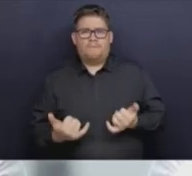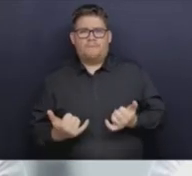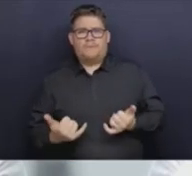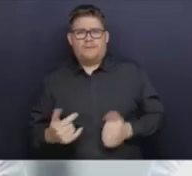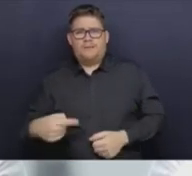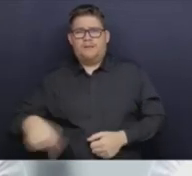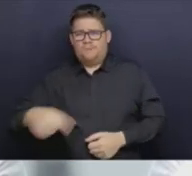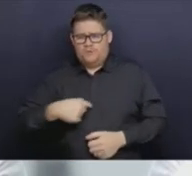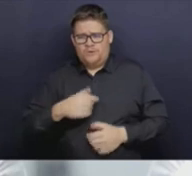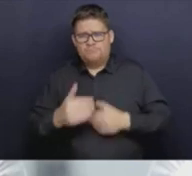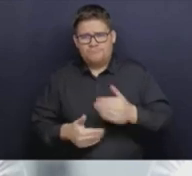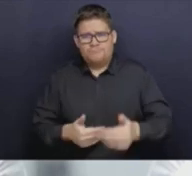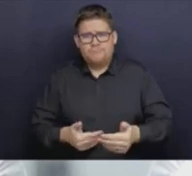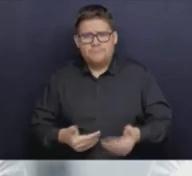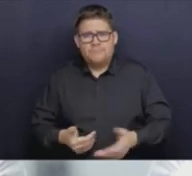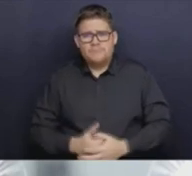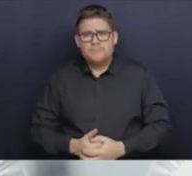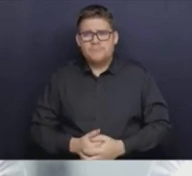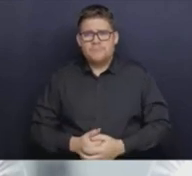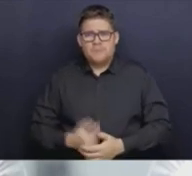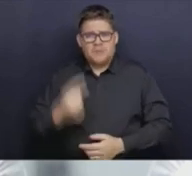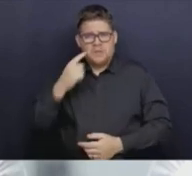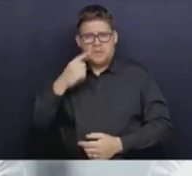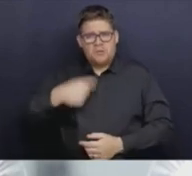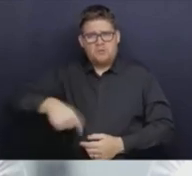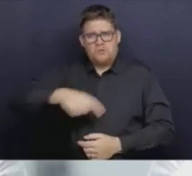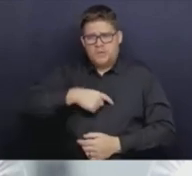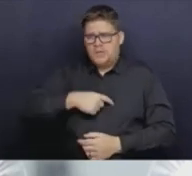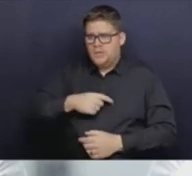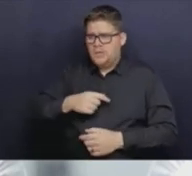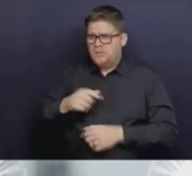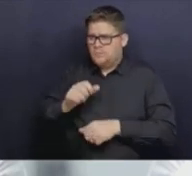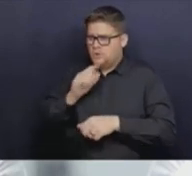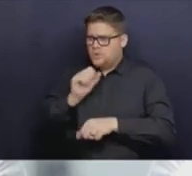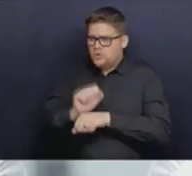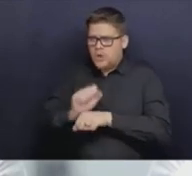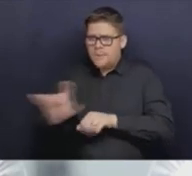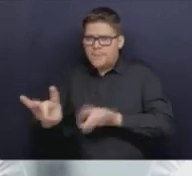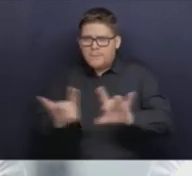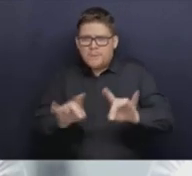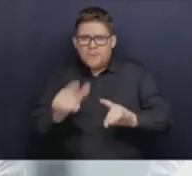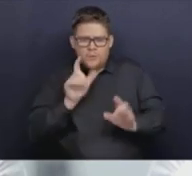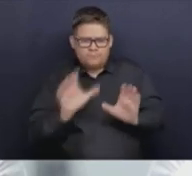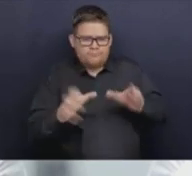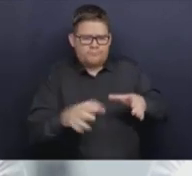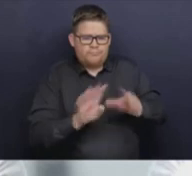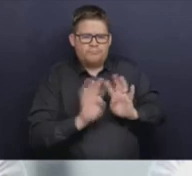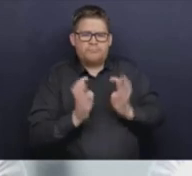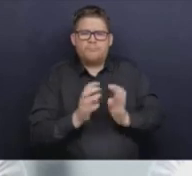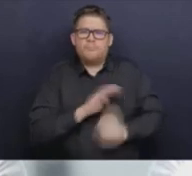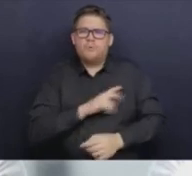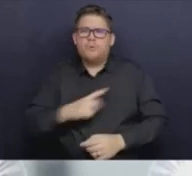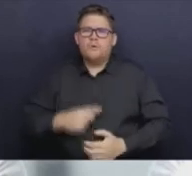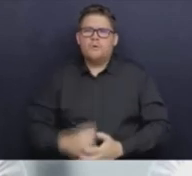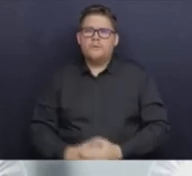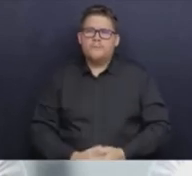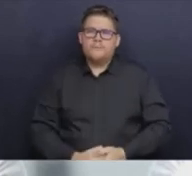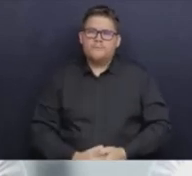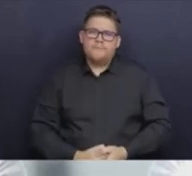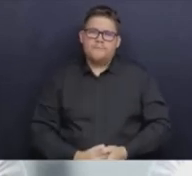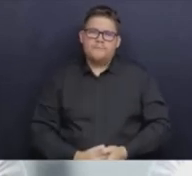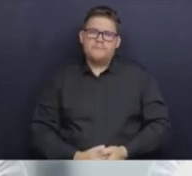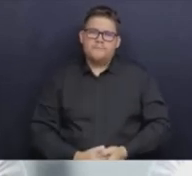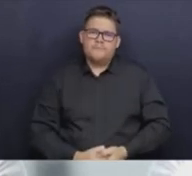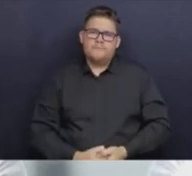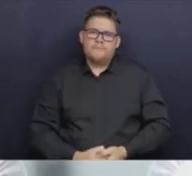do a relatively, a very good job in doing that. But the discretion, for example, in this process and that, and the recommendations